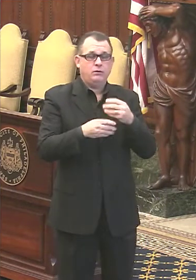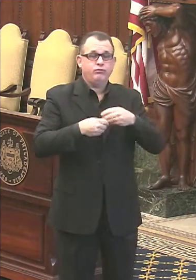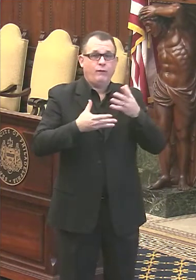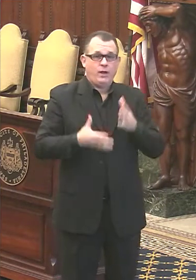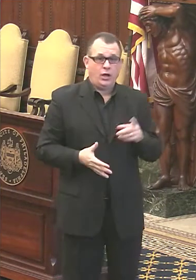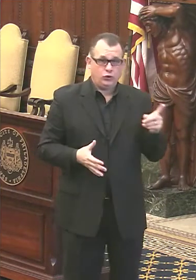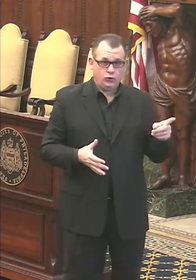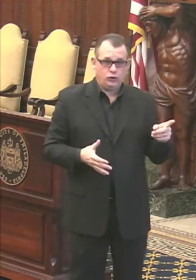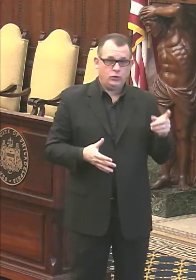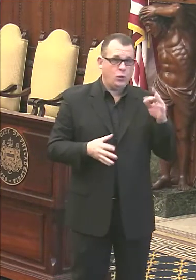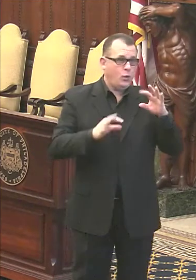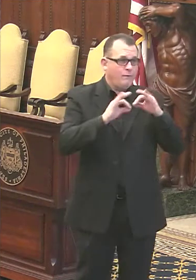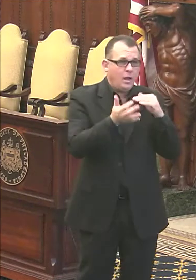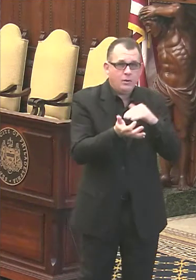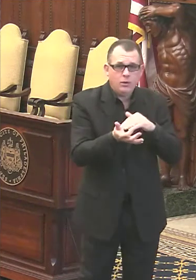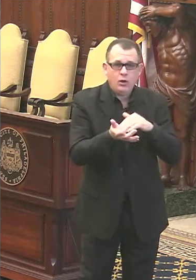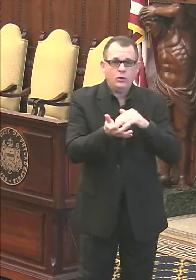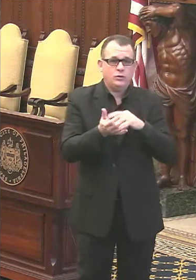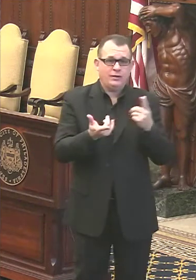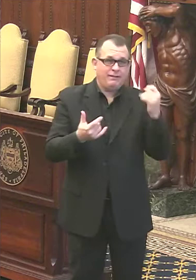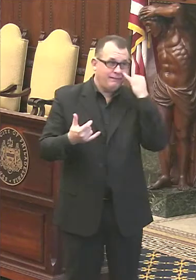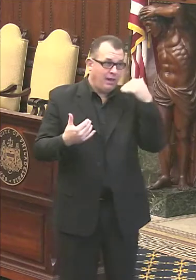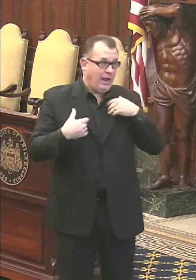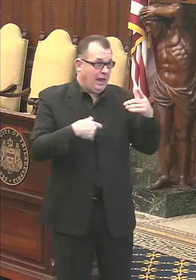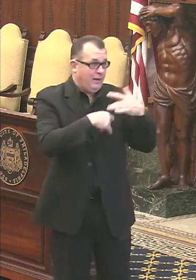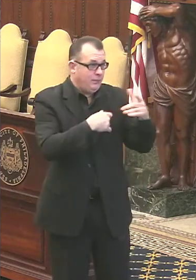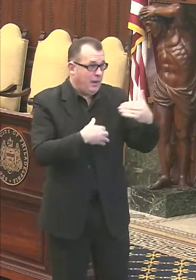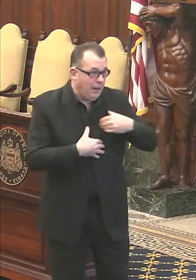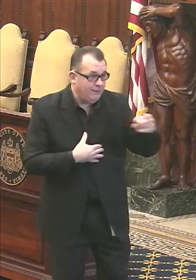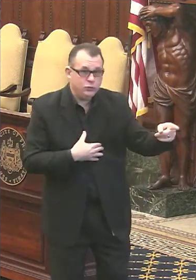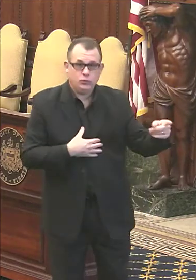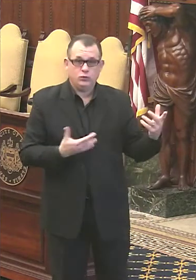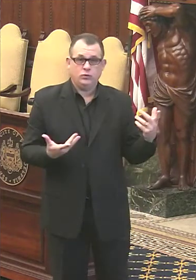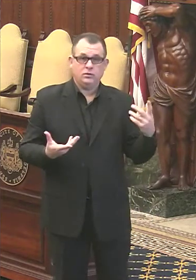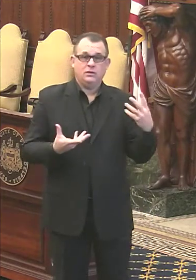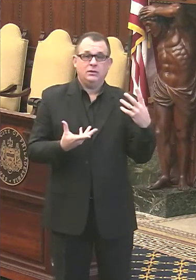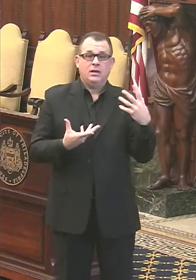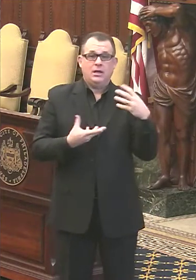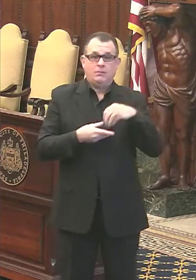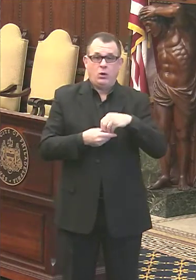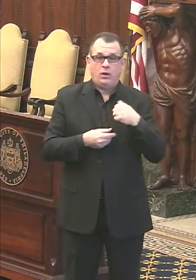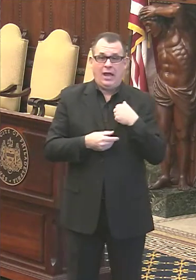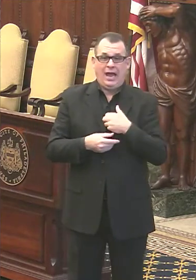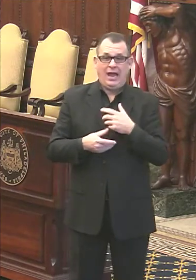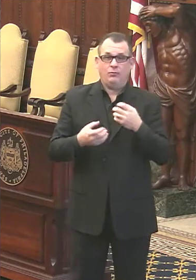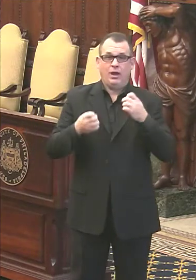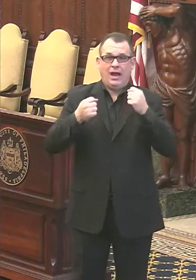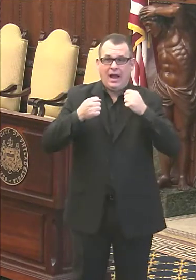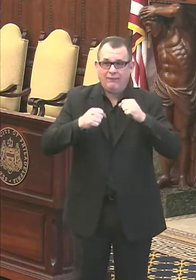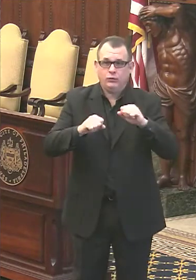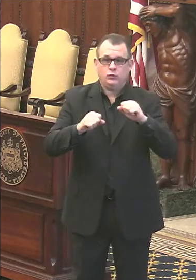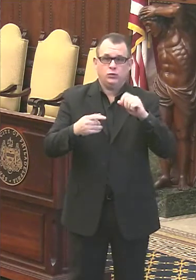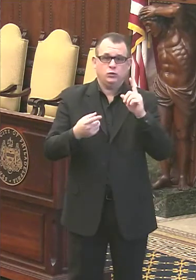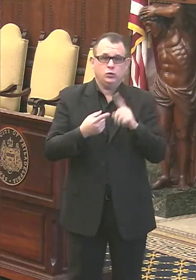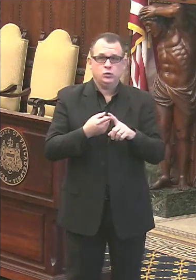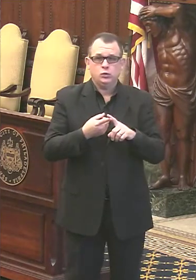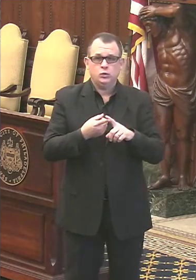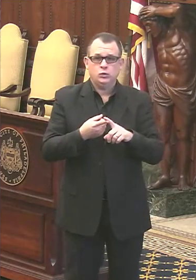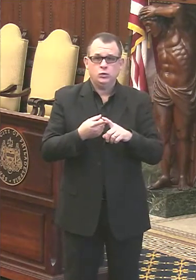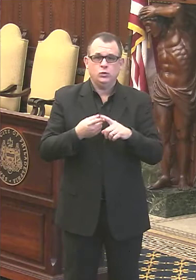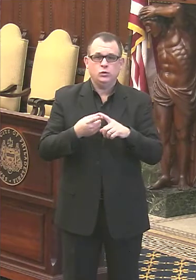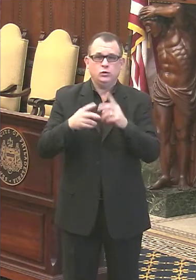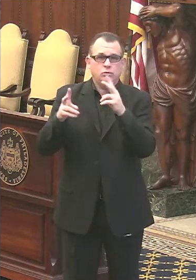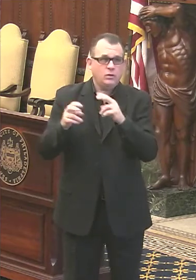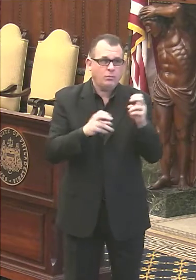vaccine available at that time. Um, as part of our effort to get this, this registration portal